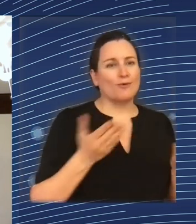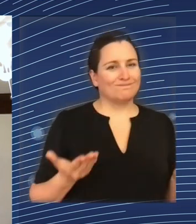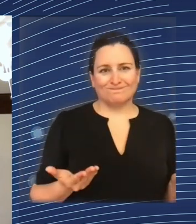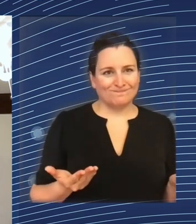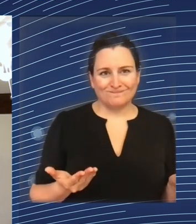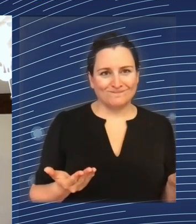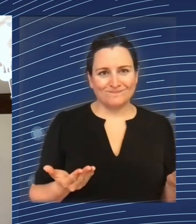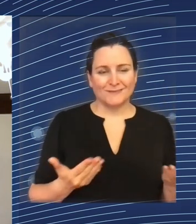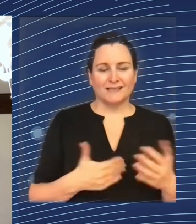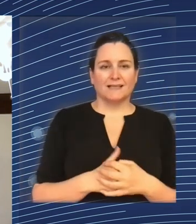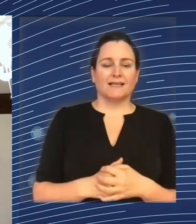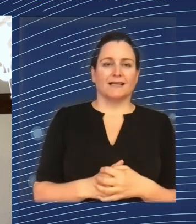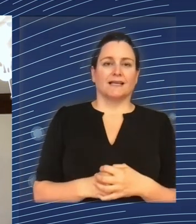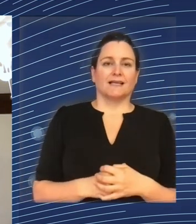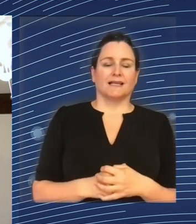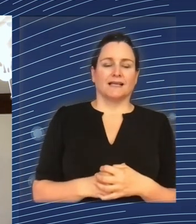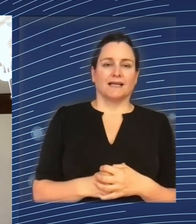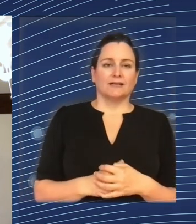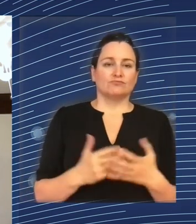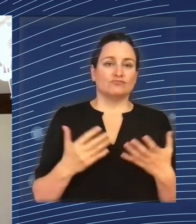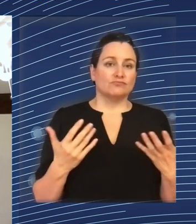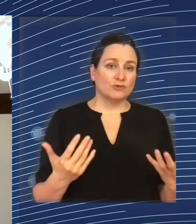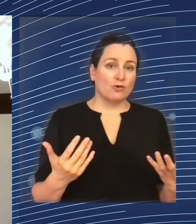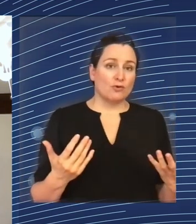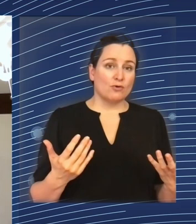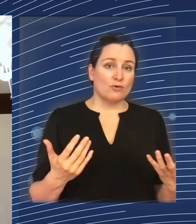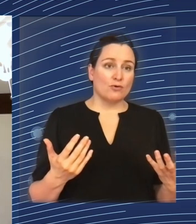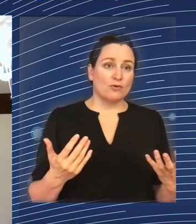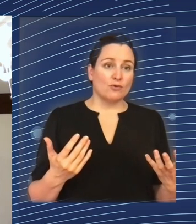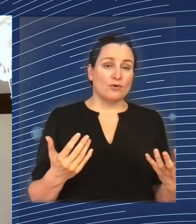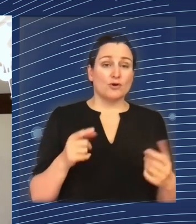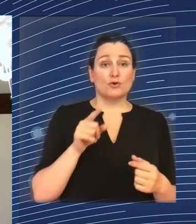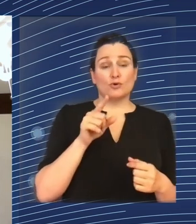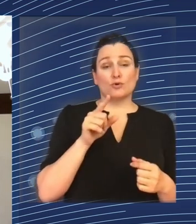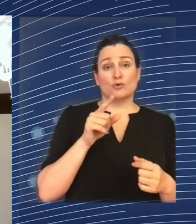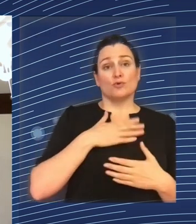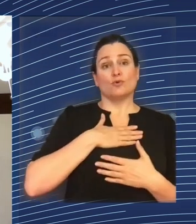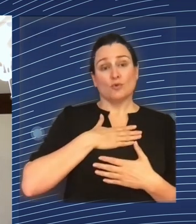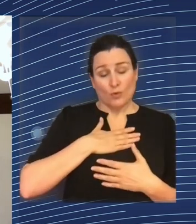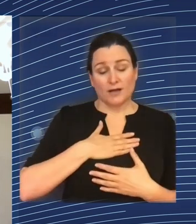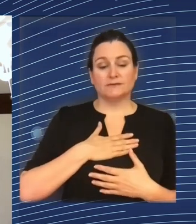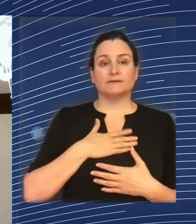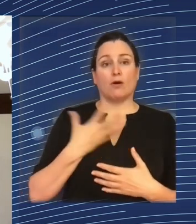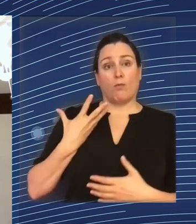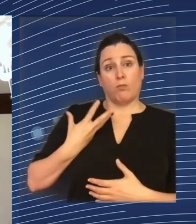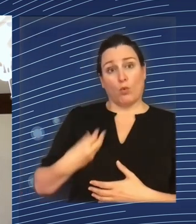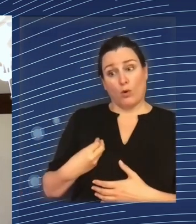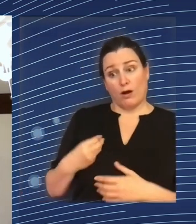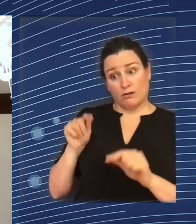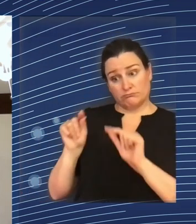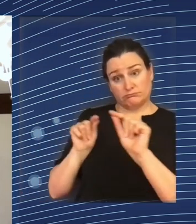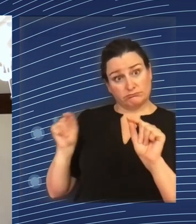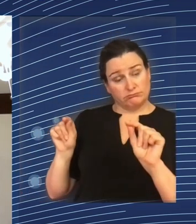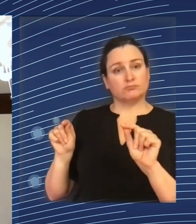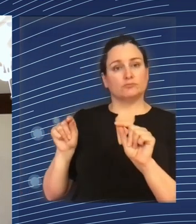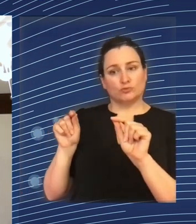you, the first, the former is just a sticking plaster. You really need regions, the poorer regions to be able to produce things that